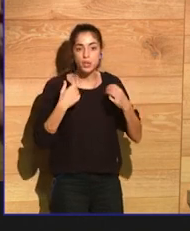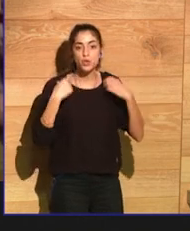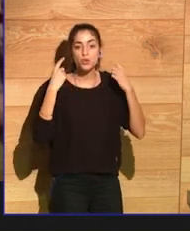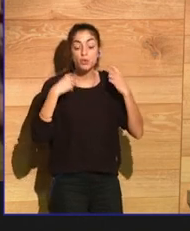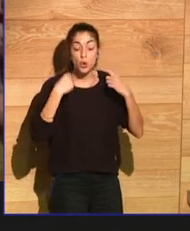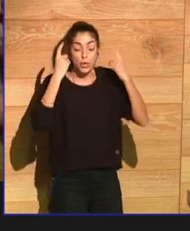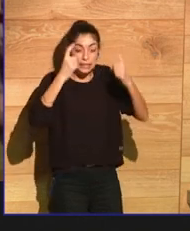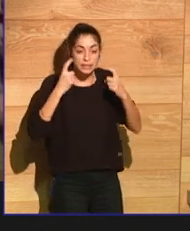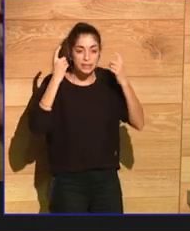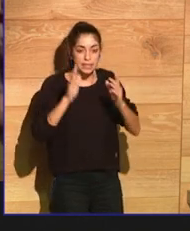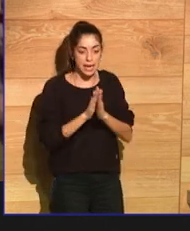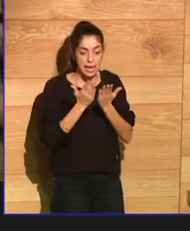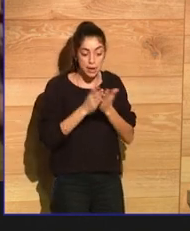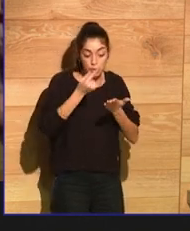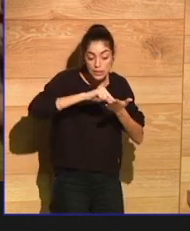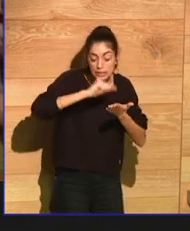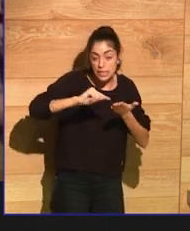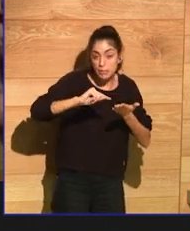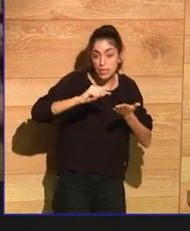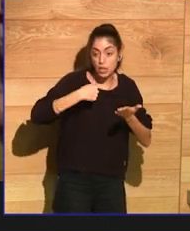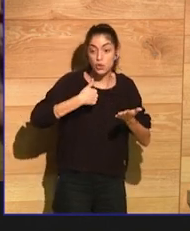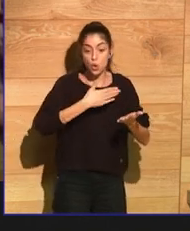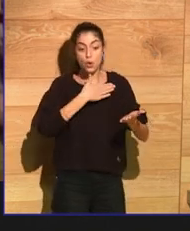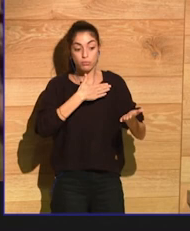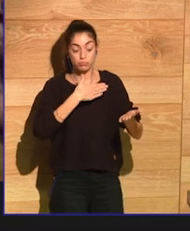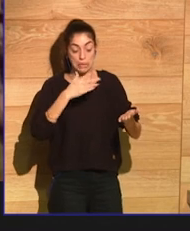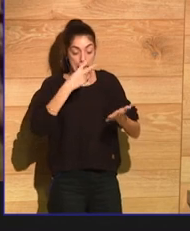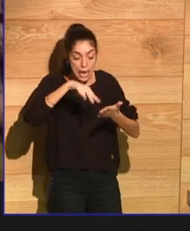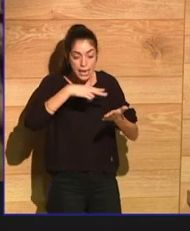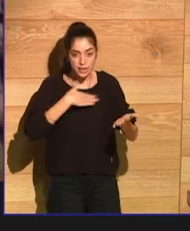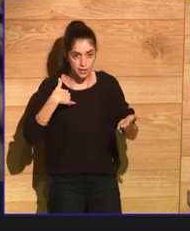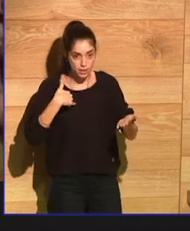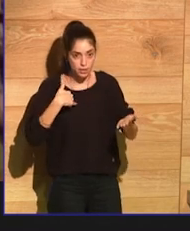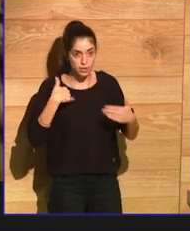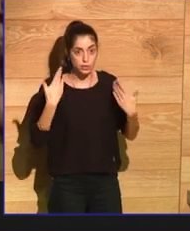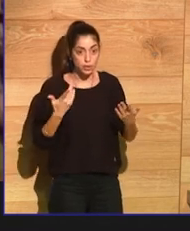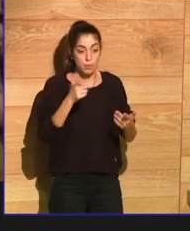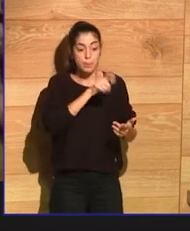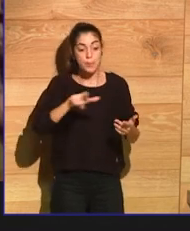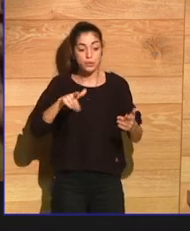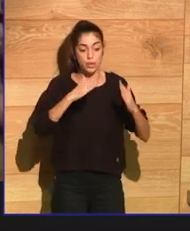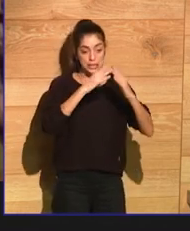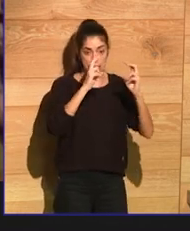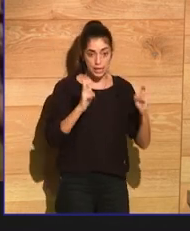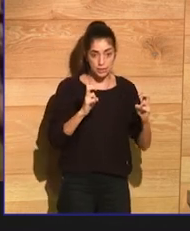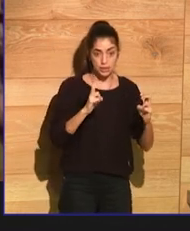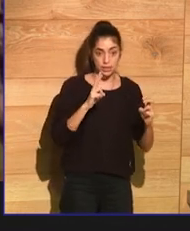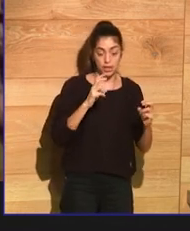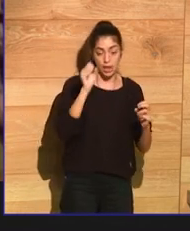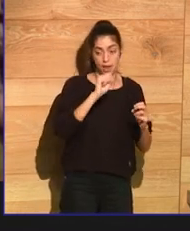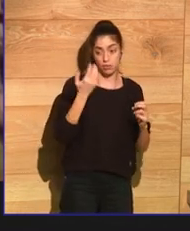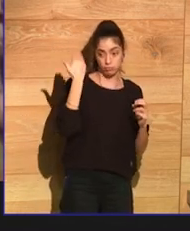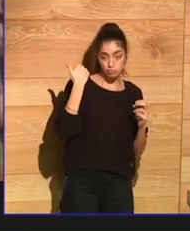And as so many people have been in lockdown over the last year and a half and have been more or less limited to